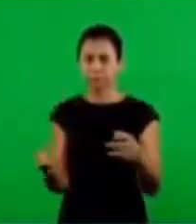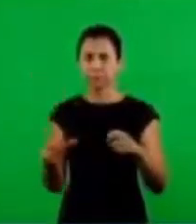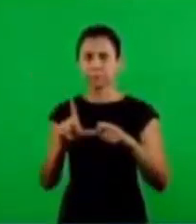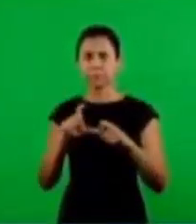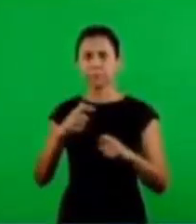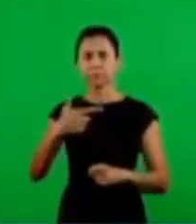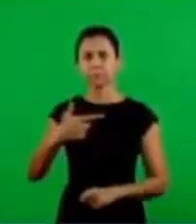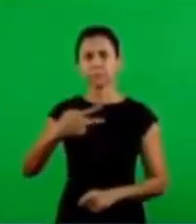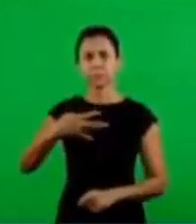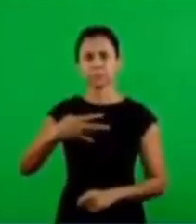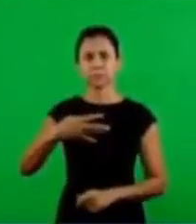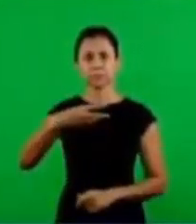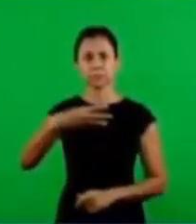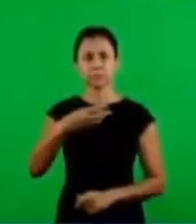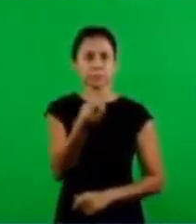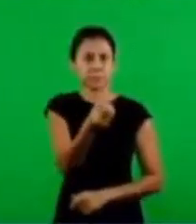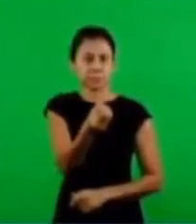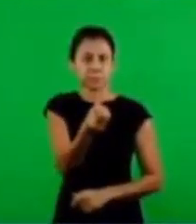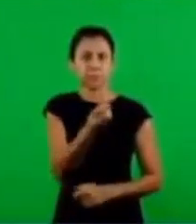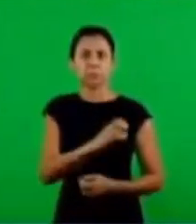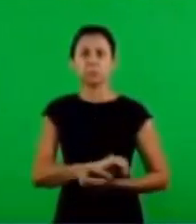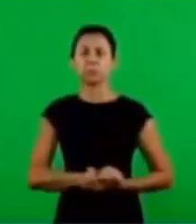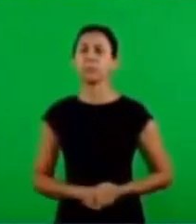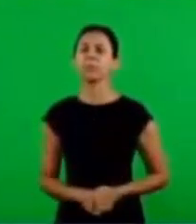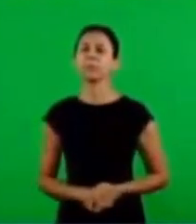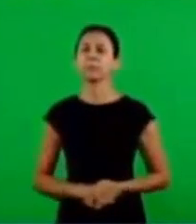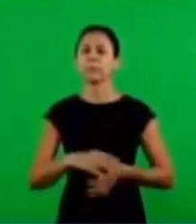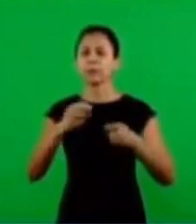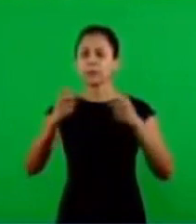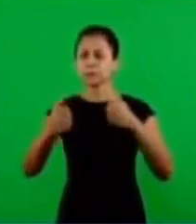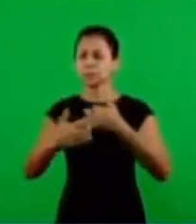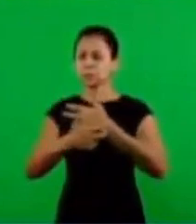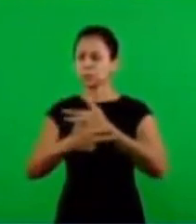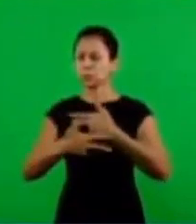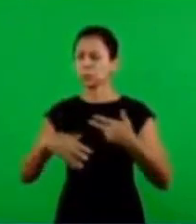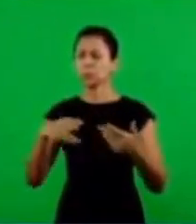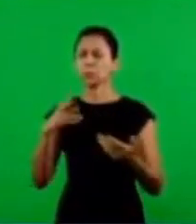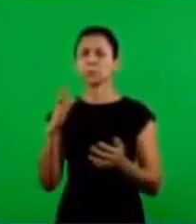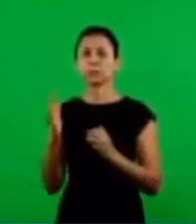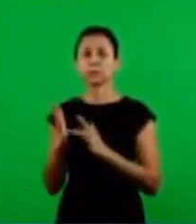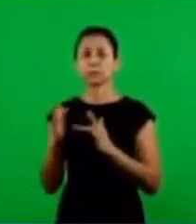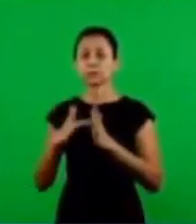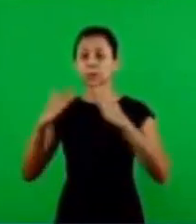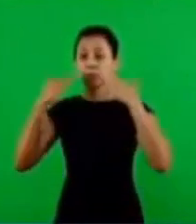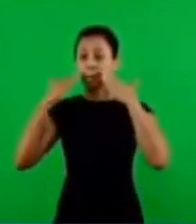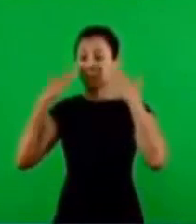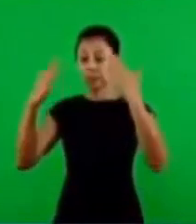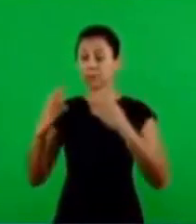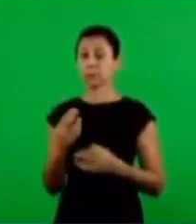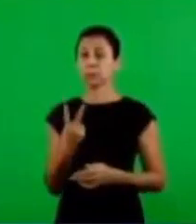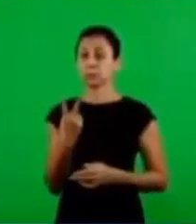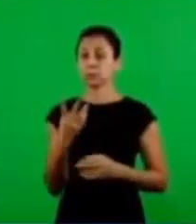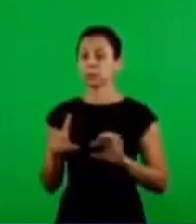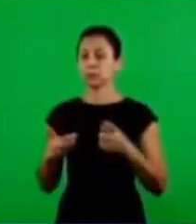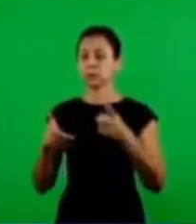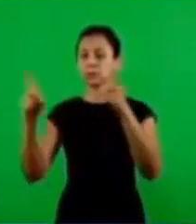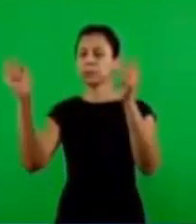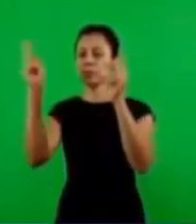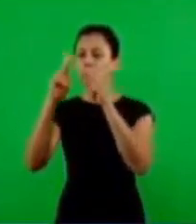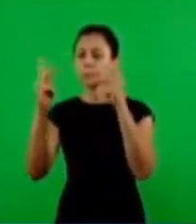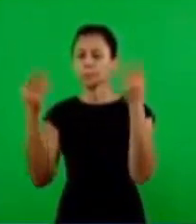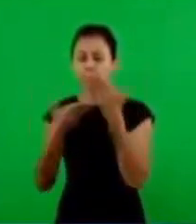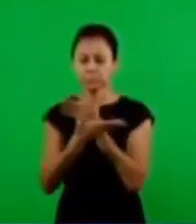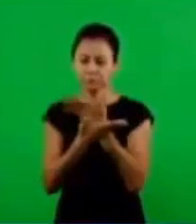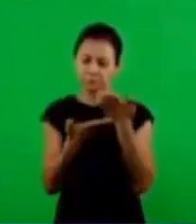you. And Luke 24, verse 36, Now as they said these things, Jesus himself stood in the midst of them and